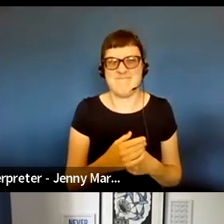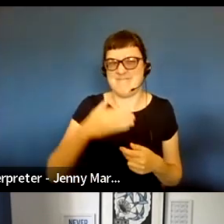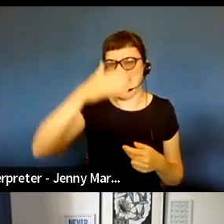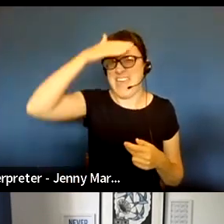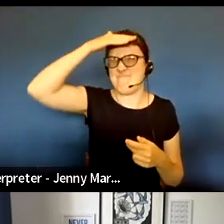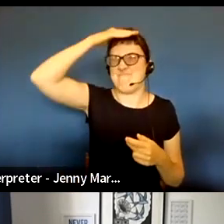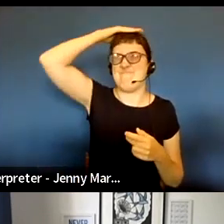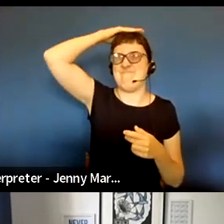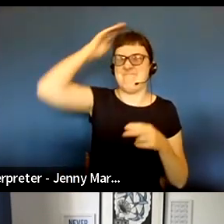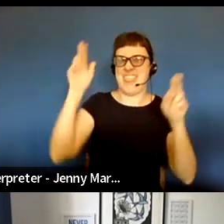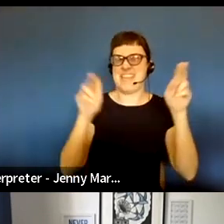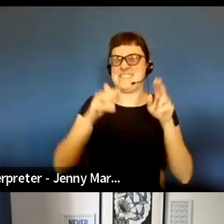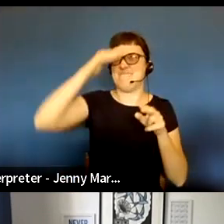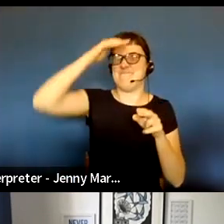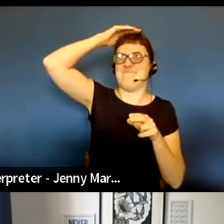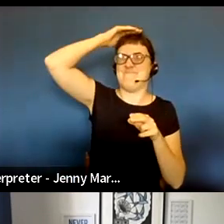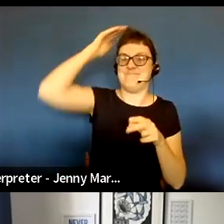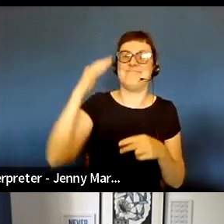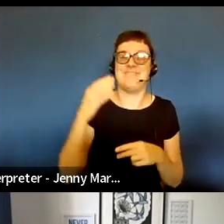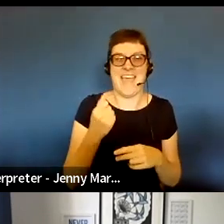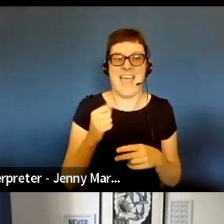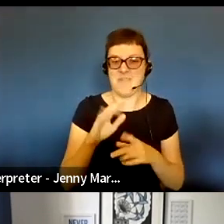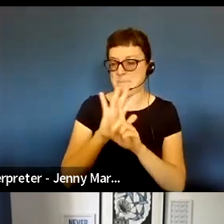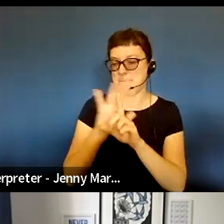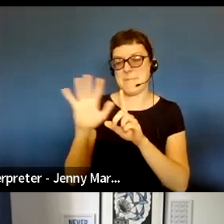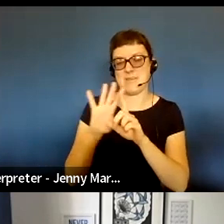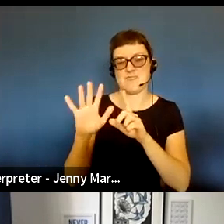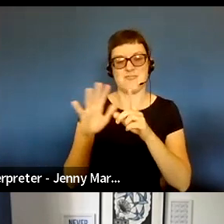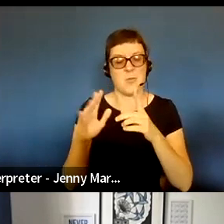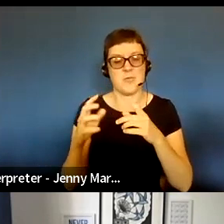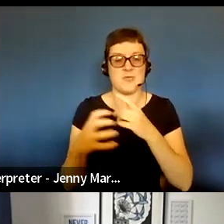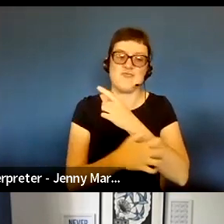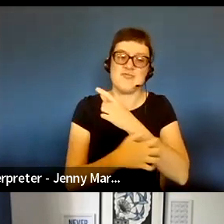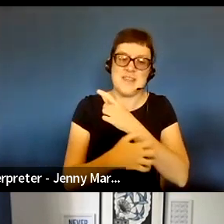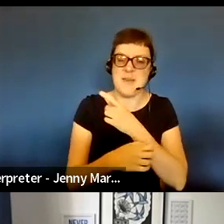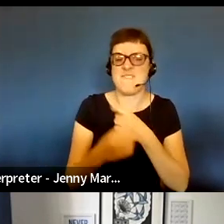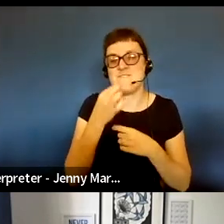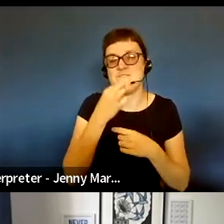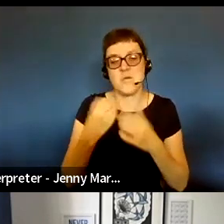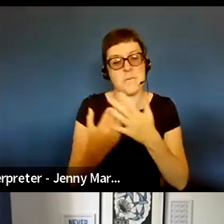on top. And I've got a creamy background with a couple of plants.